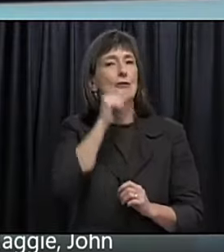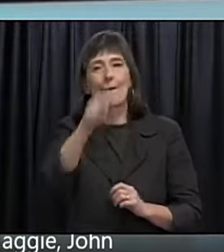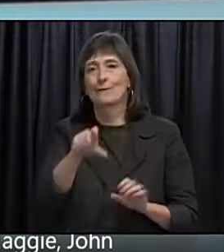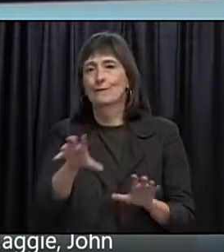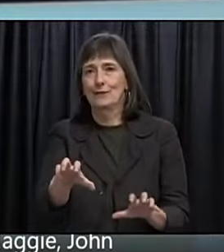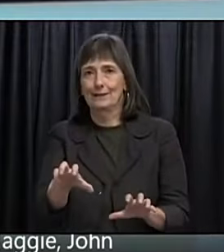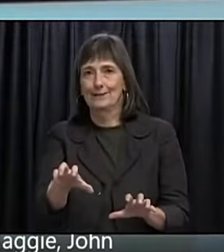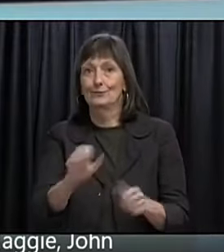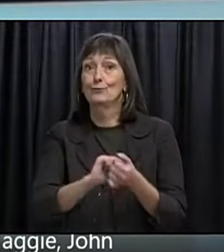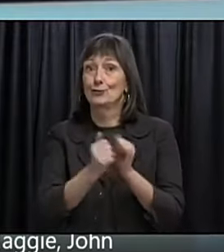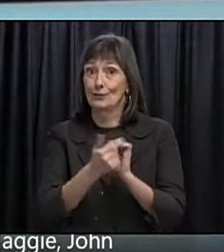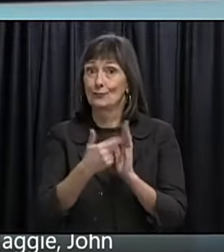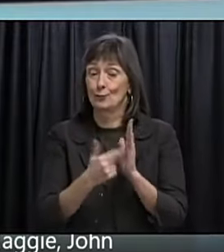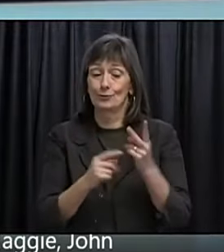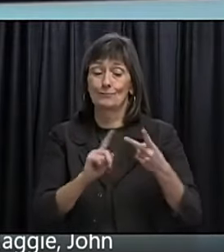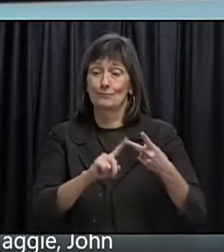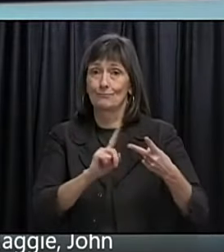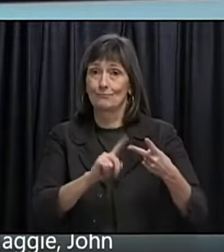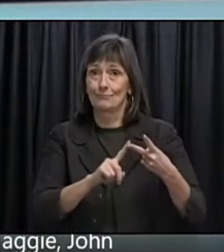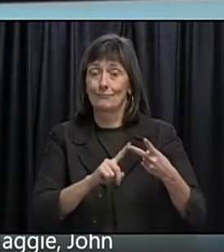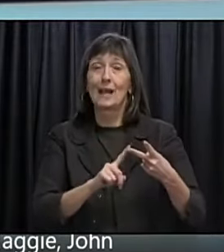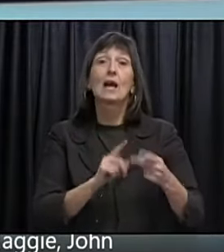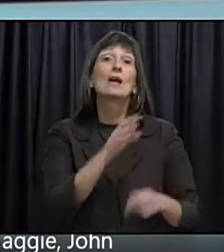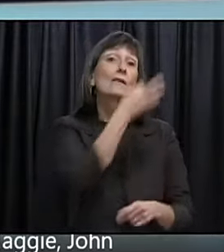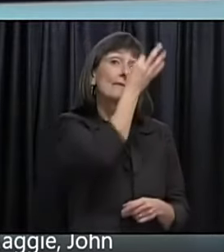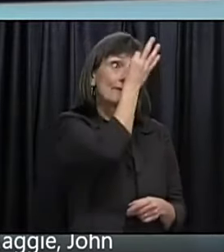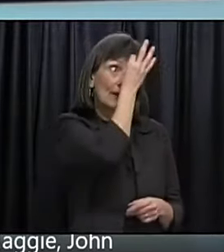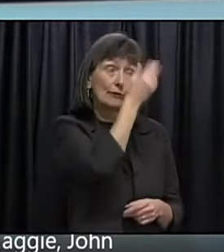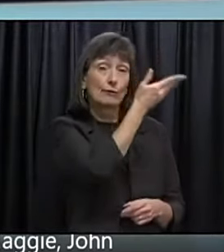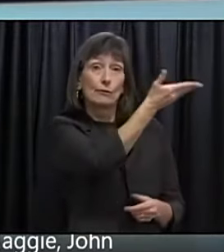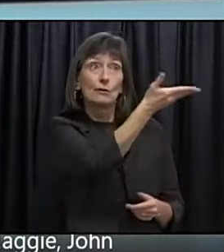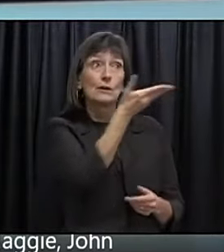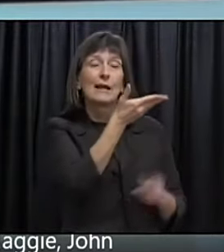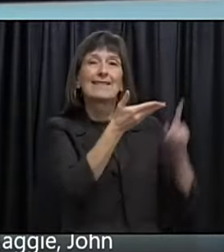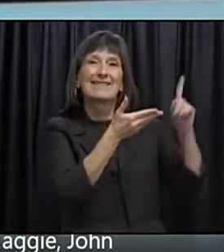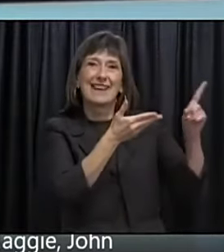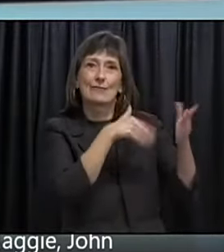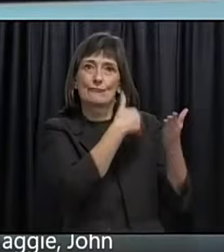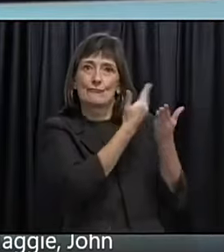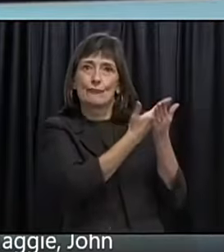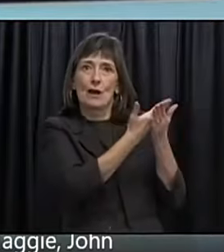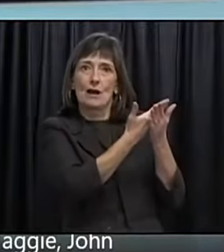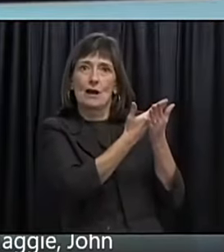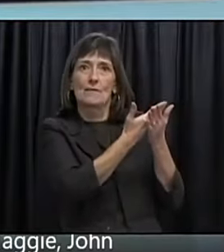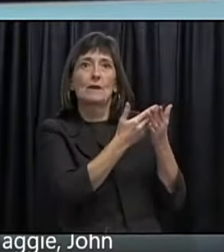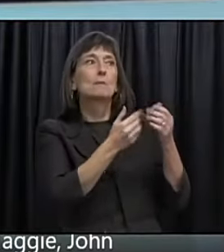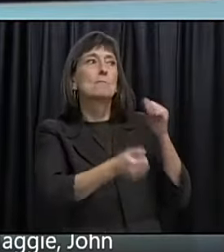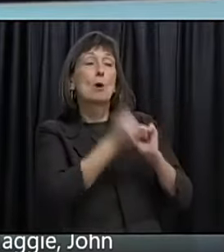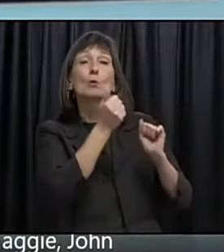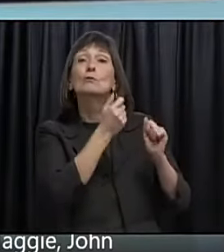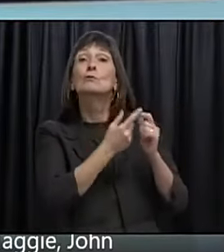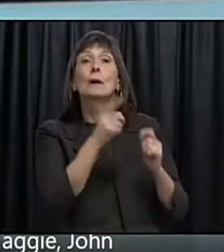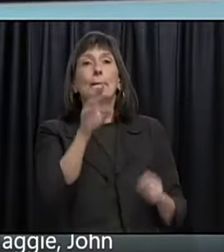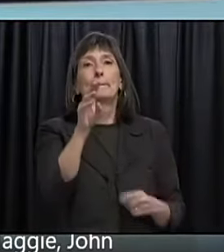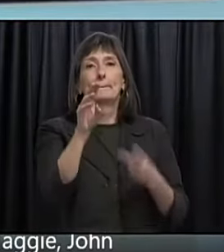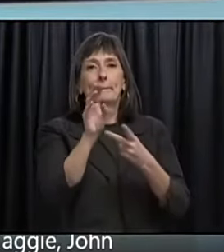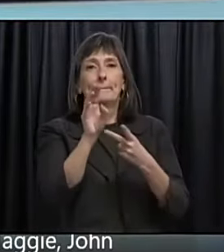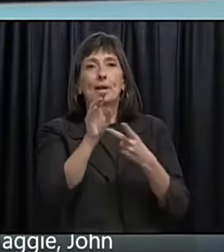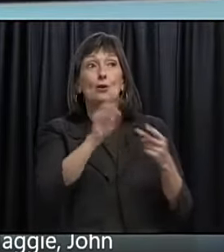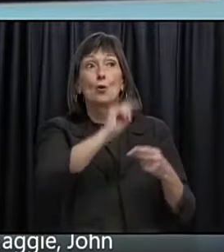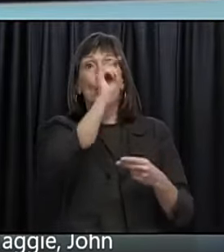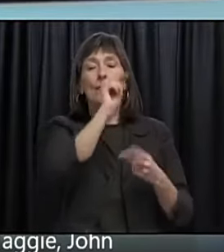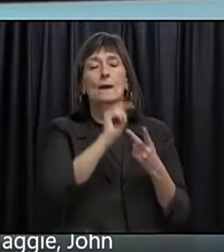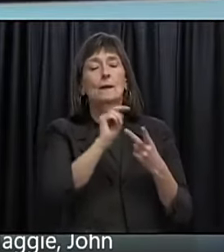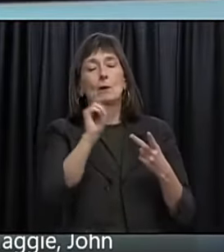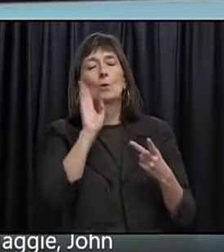I can tell you. The territories. Are going to get. Pretty well. All of their vaccine. In the form of Moderna. And I think. This will